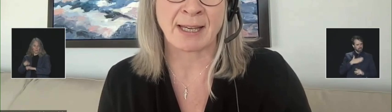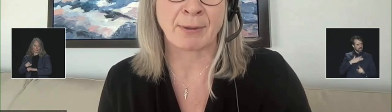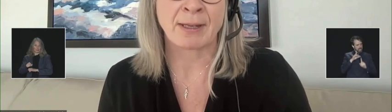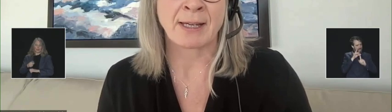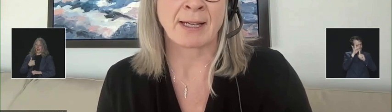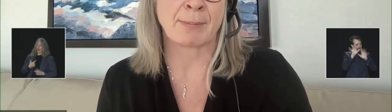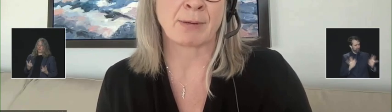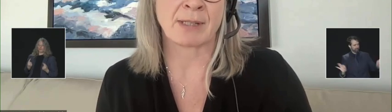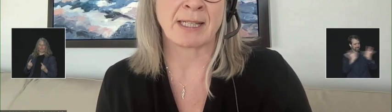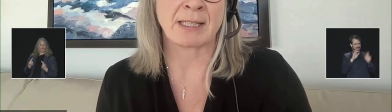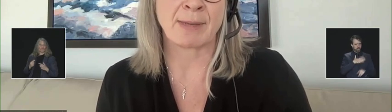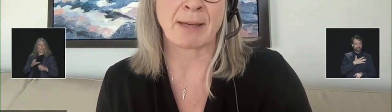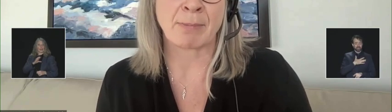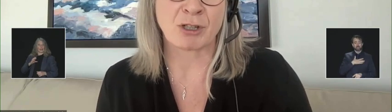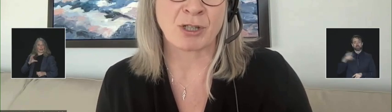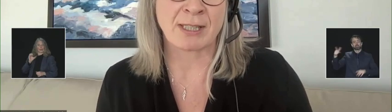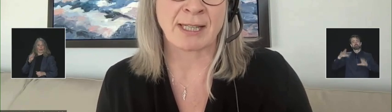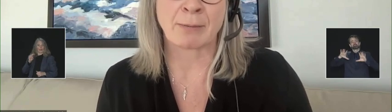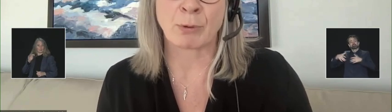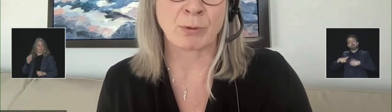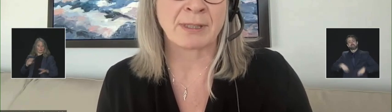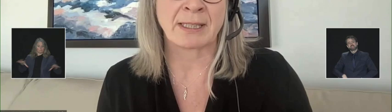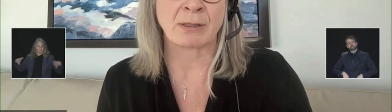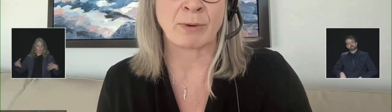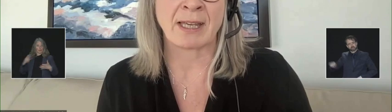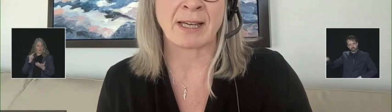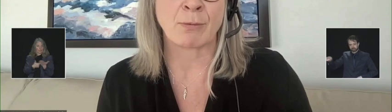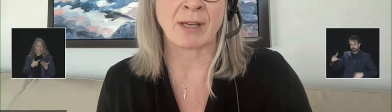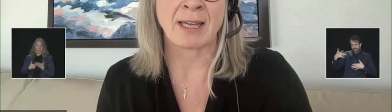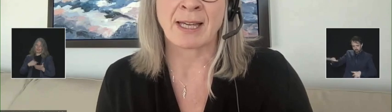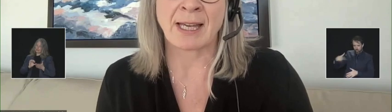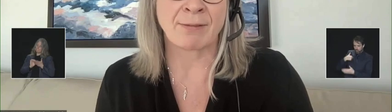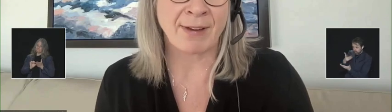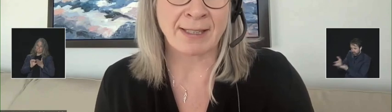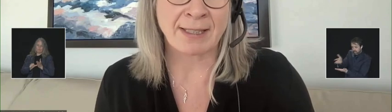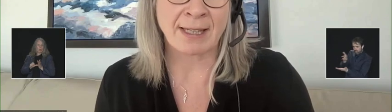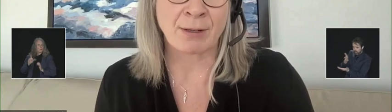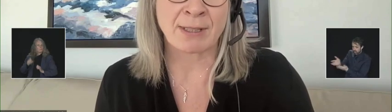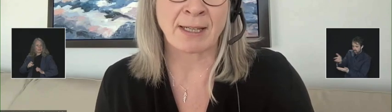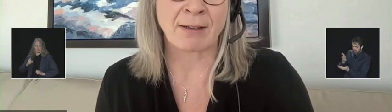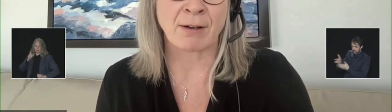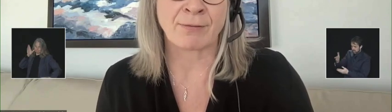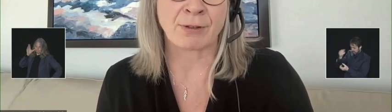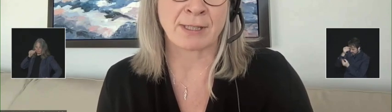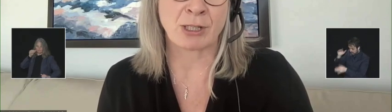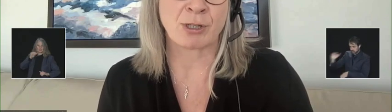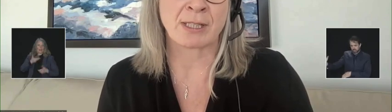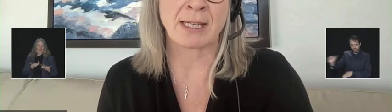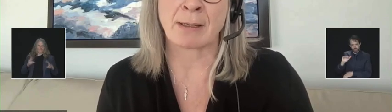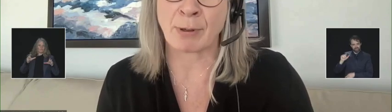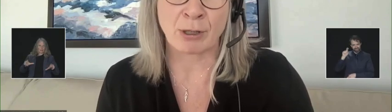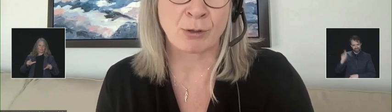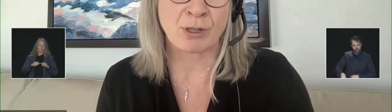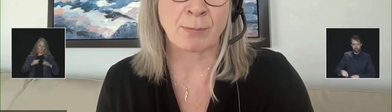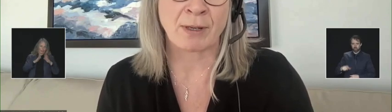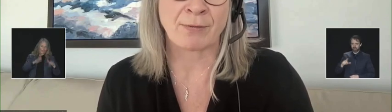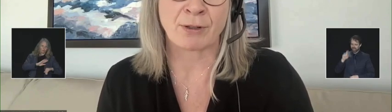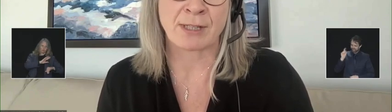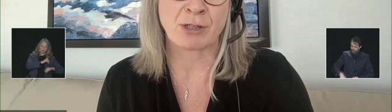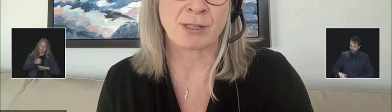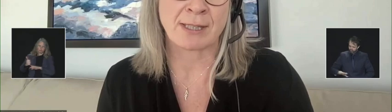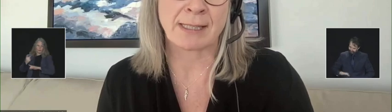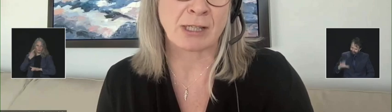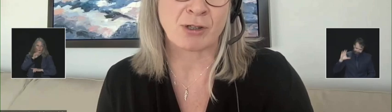the Cabinet table about the need to be ambitious and bold in the way that we invest in housing on First Nations in partnership